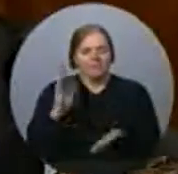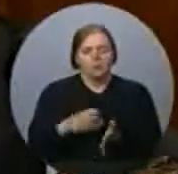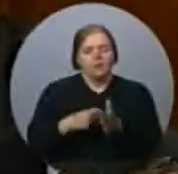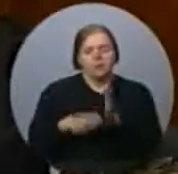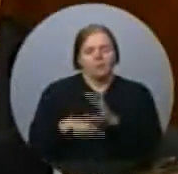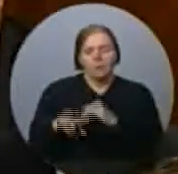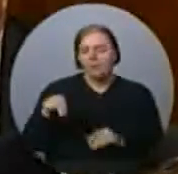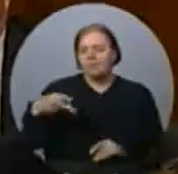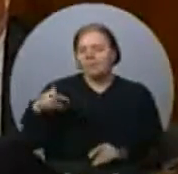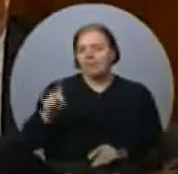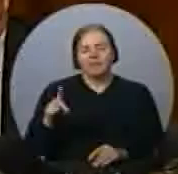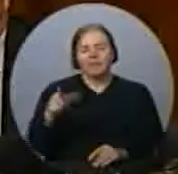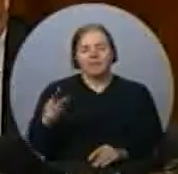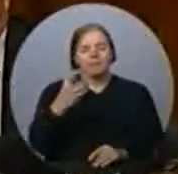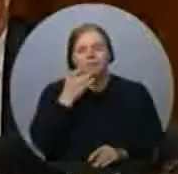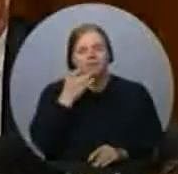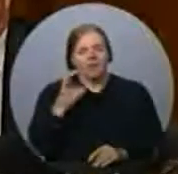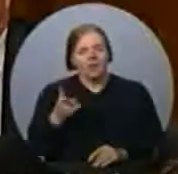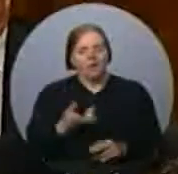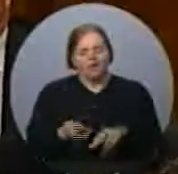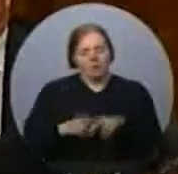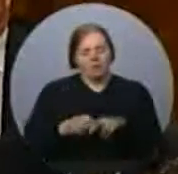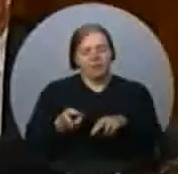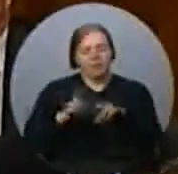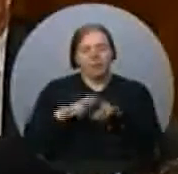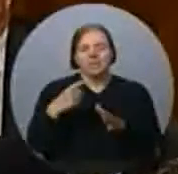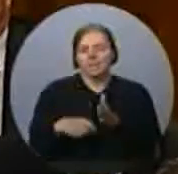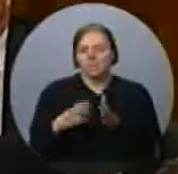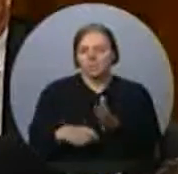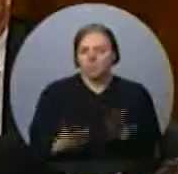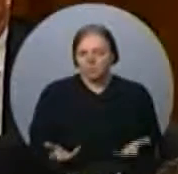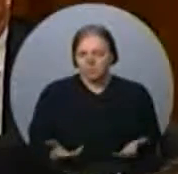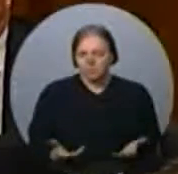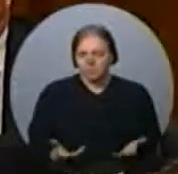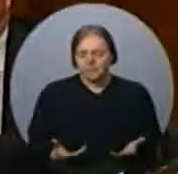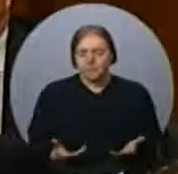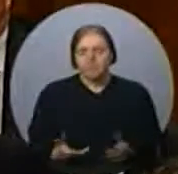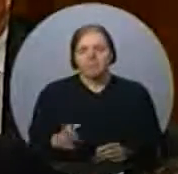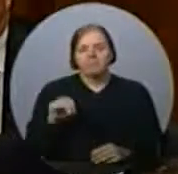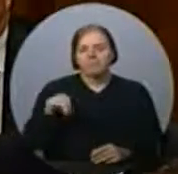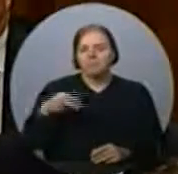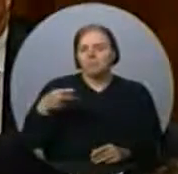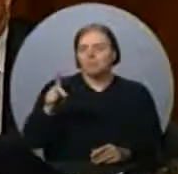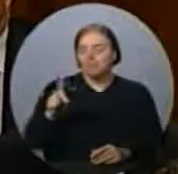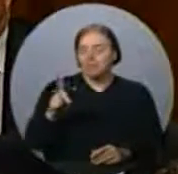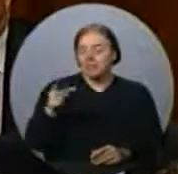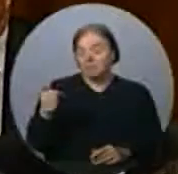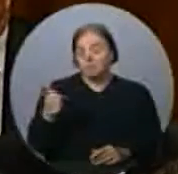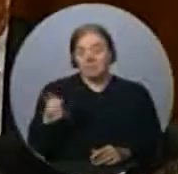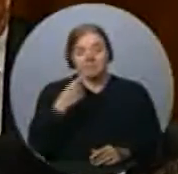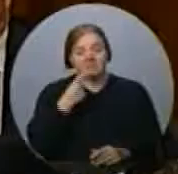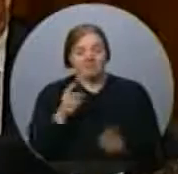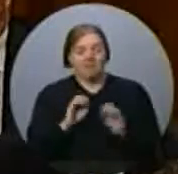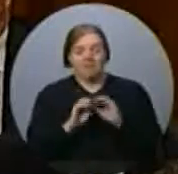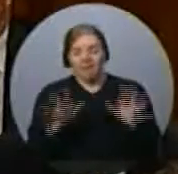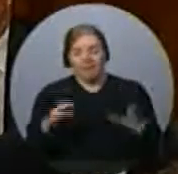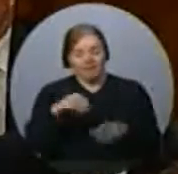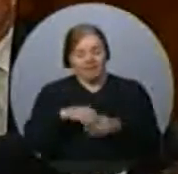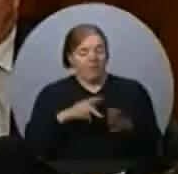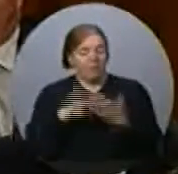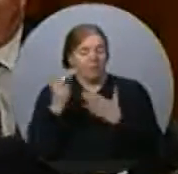NDP is demanding higher taxes. The NDP, as clearly stated in their platform,